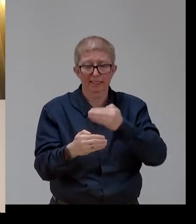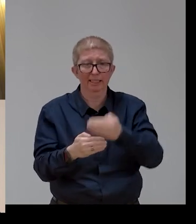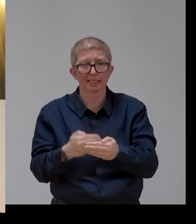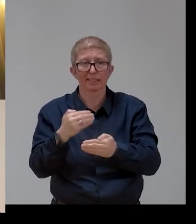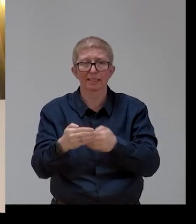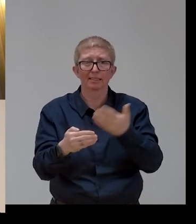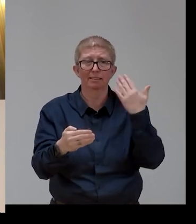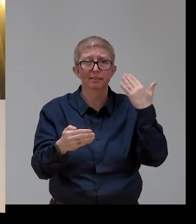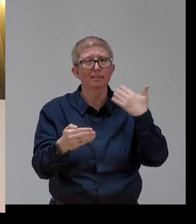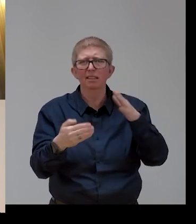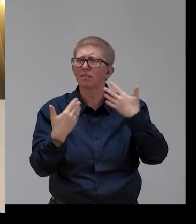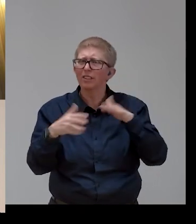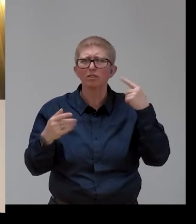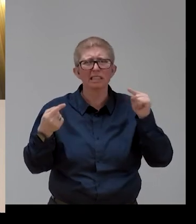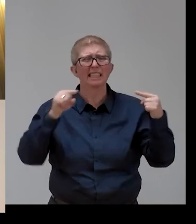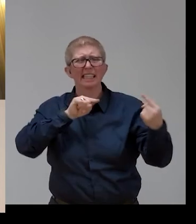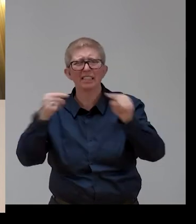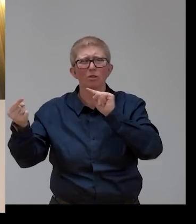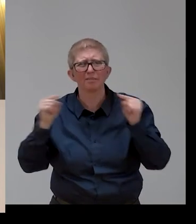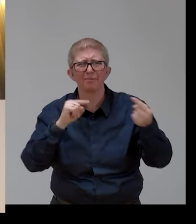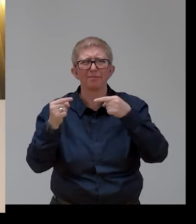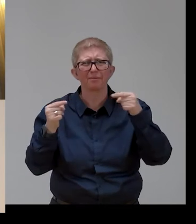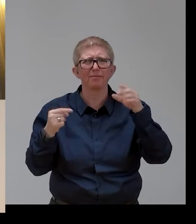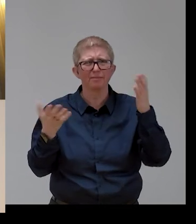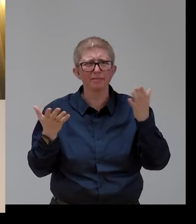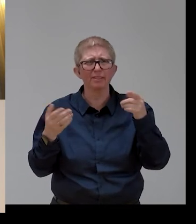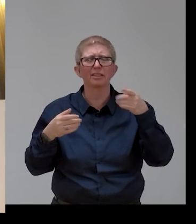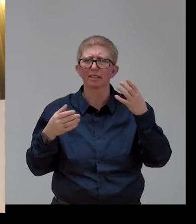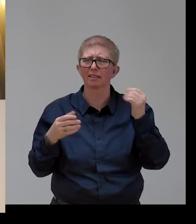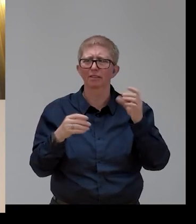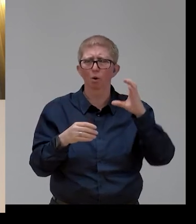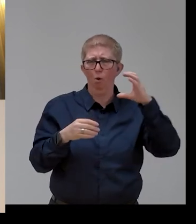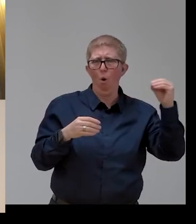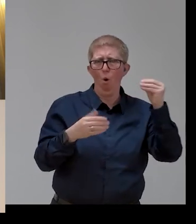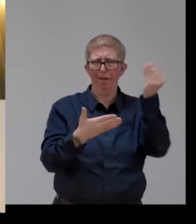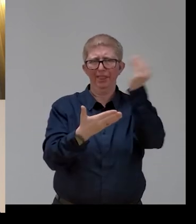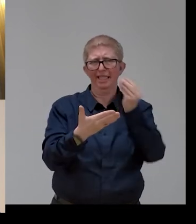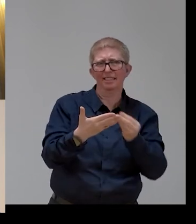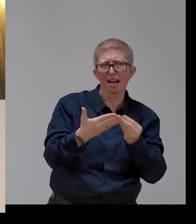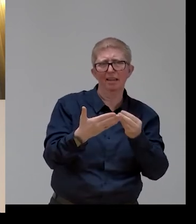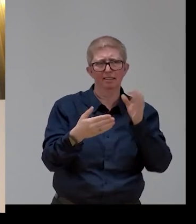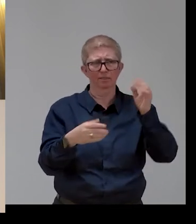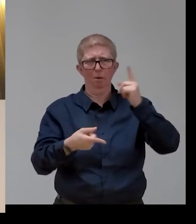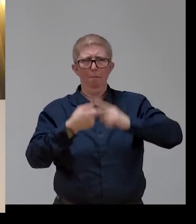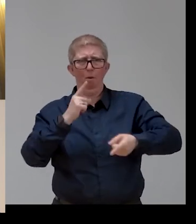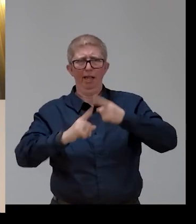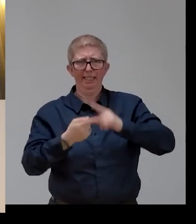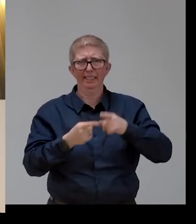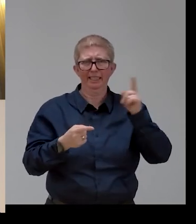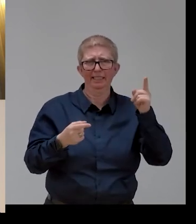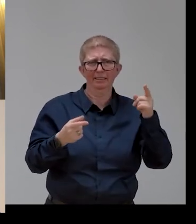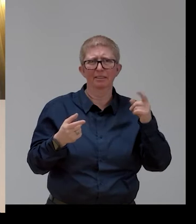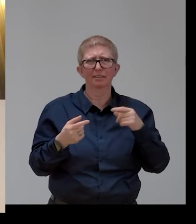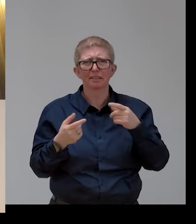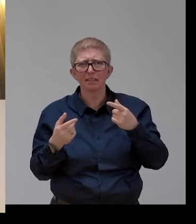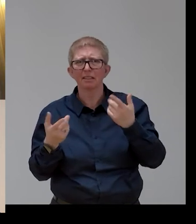-designing of policies with the organizations on the ground and also with the users. In fact, in this case with people that are